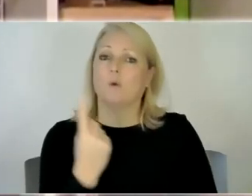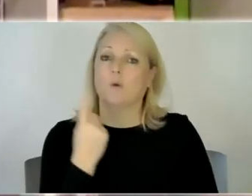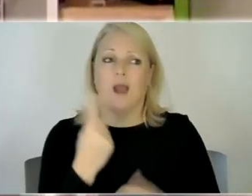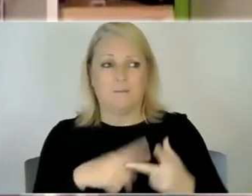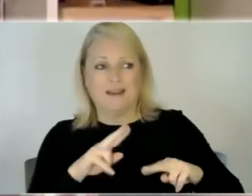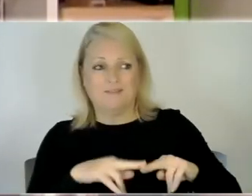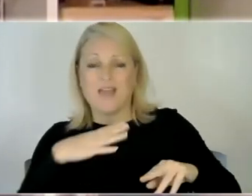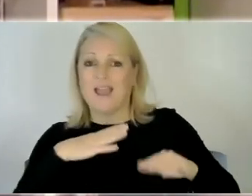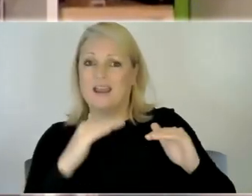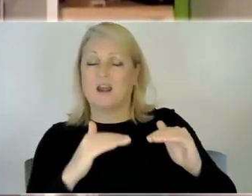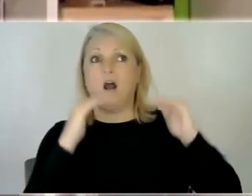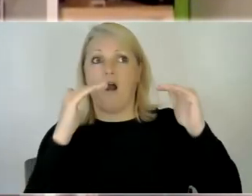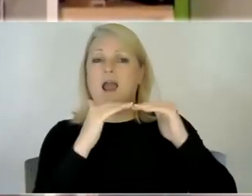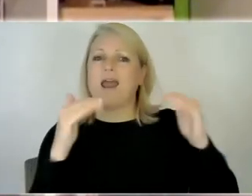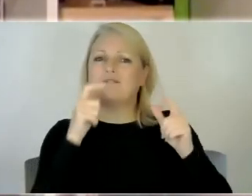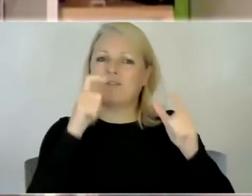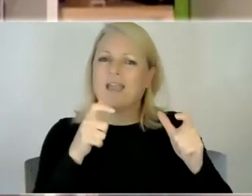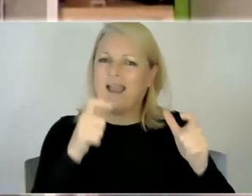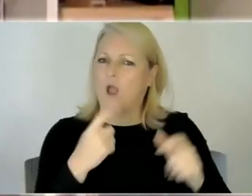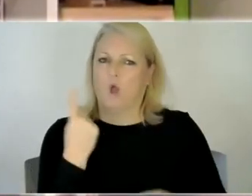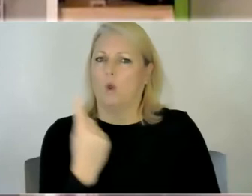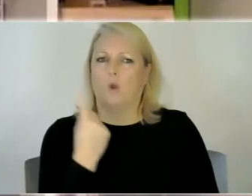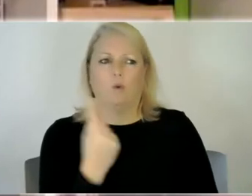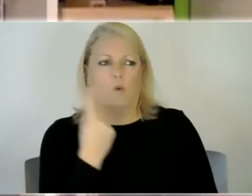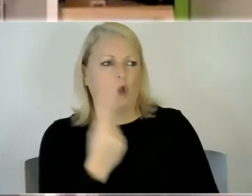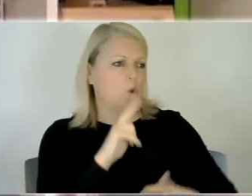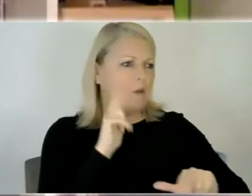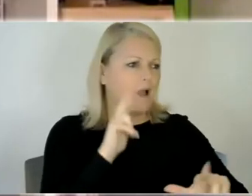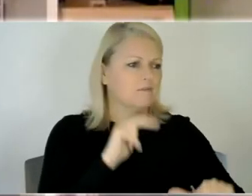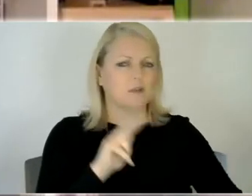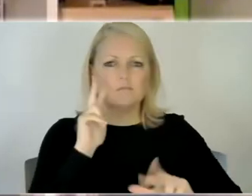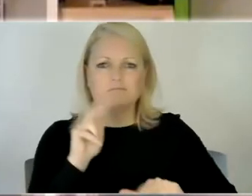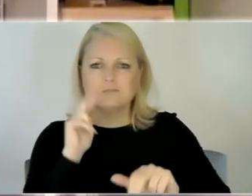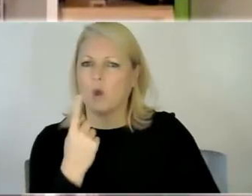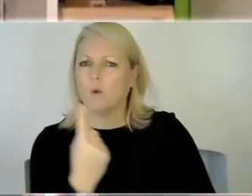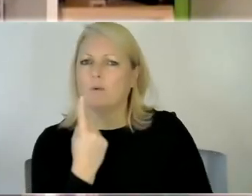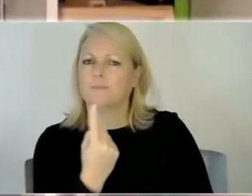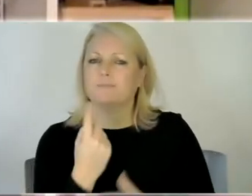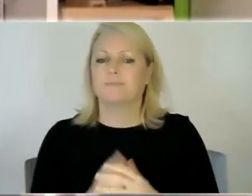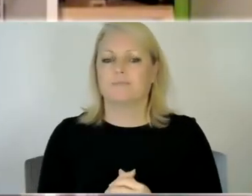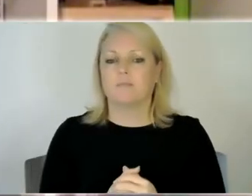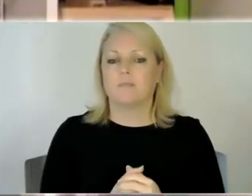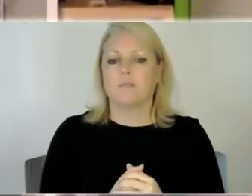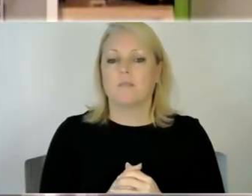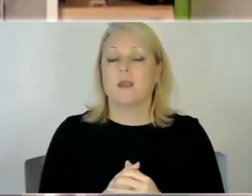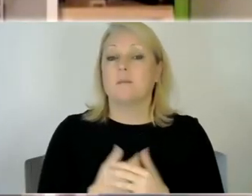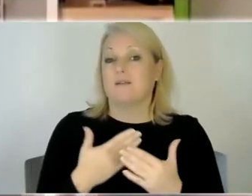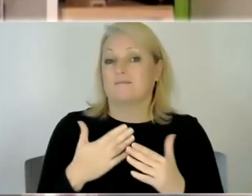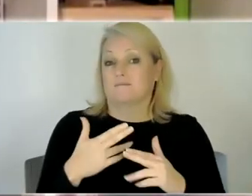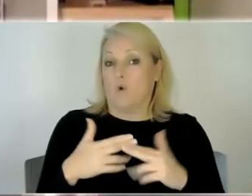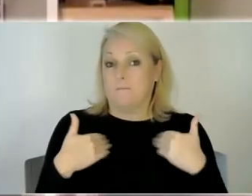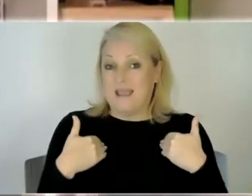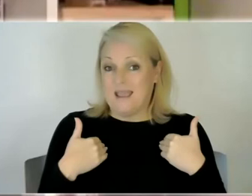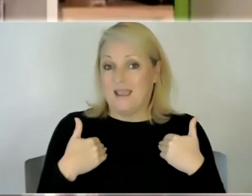care like who is it that's that's gonna gonna look after them so but like i said for for me i i've